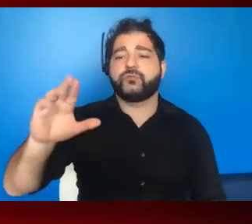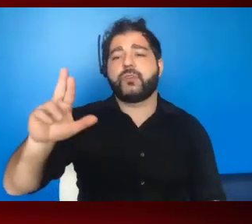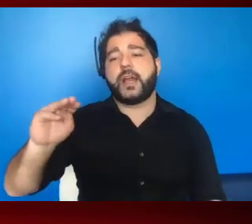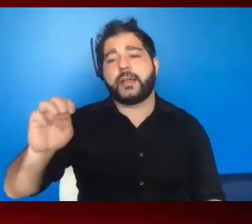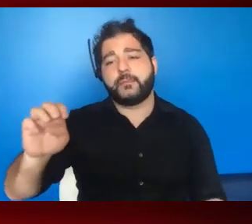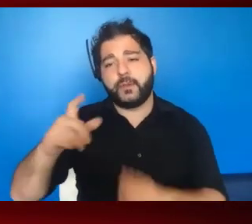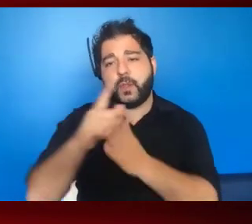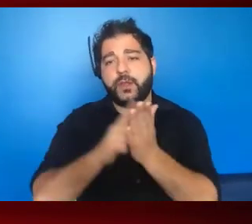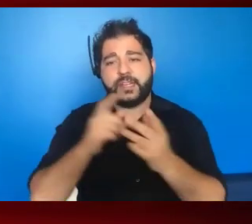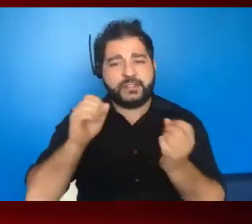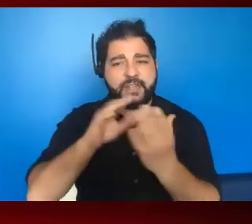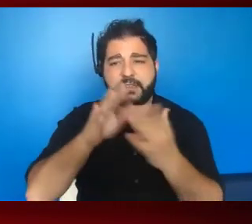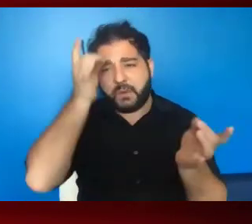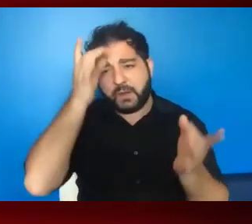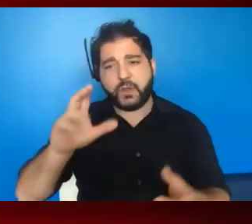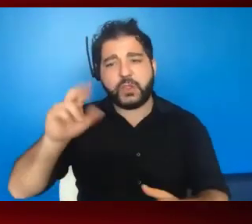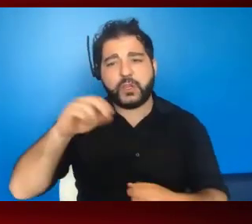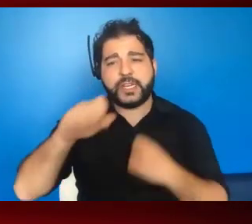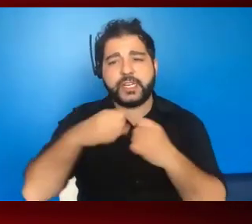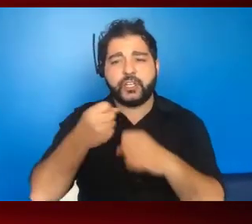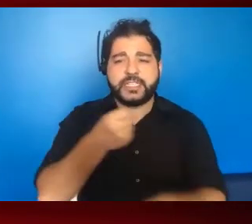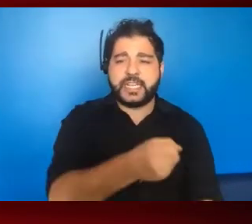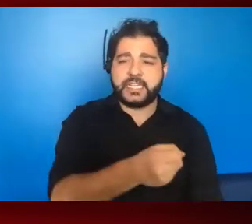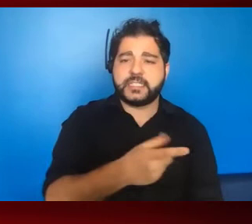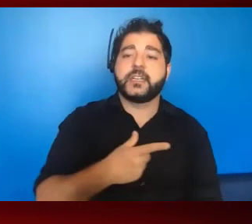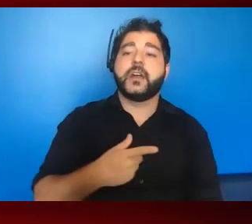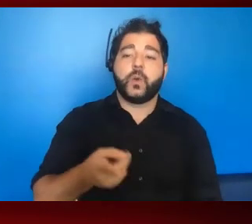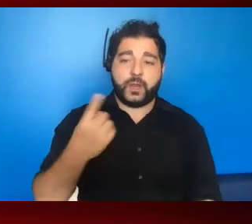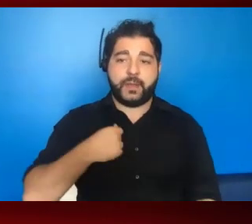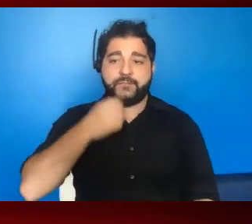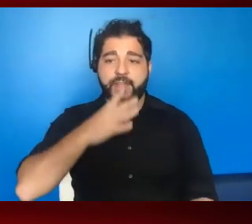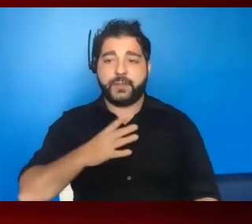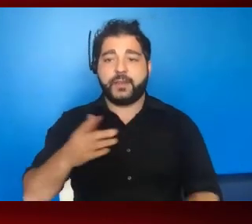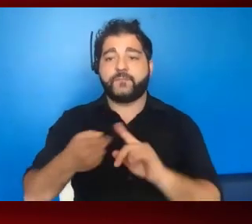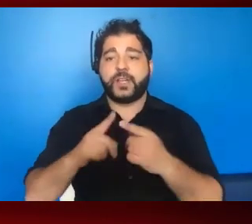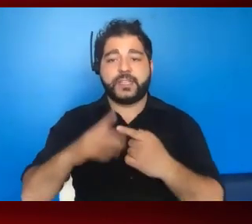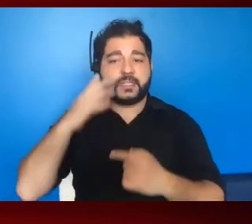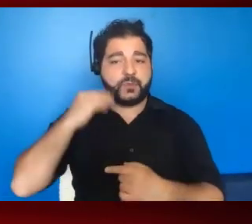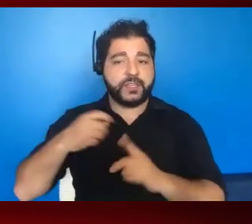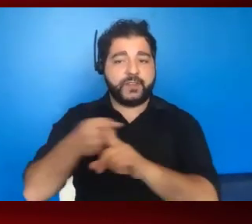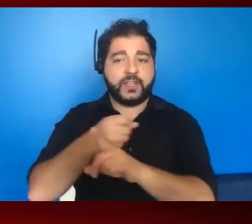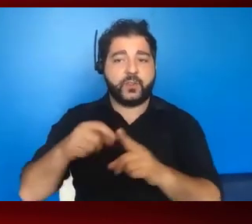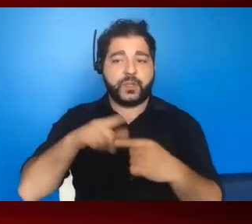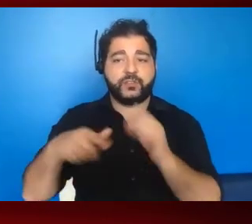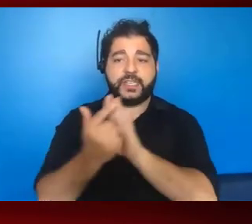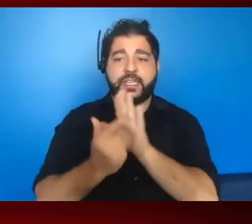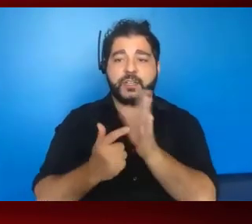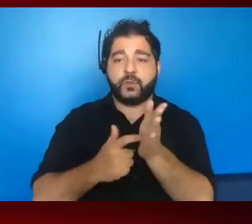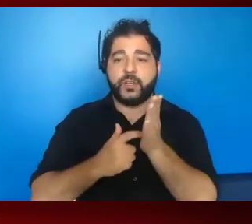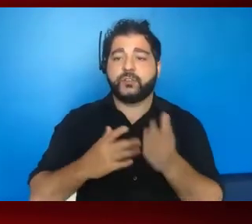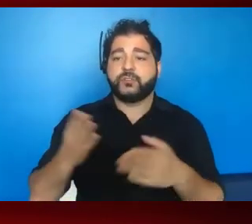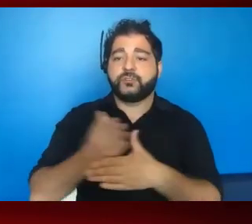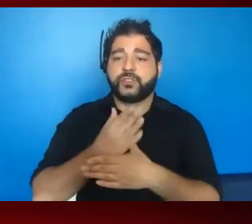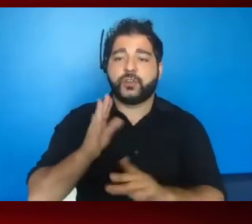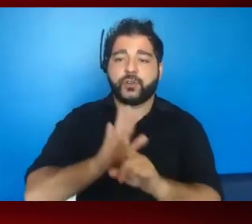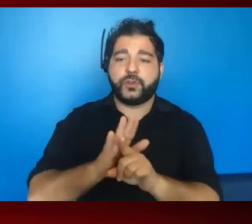horrific 30-year sentence. One of my female friends risked violence when she was legally required to share her HIV